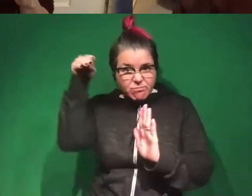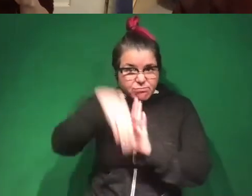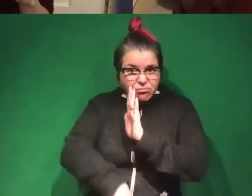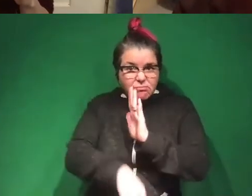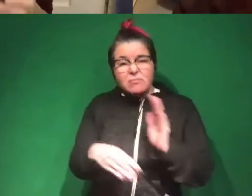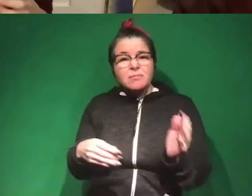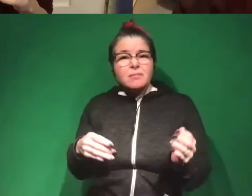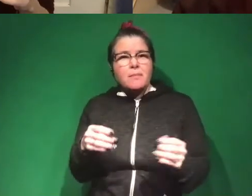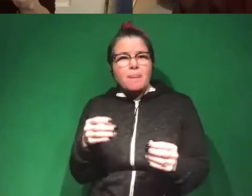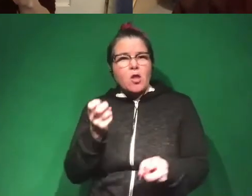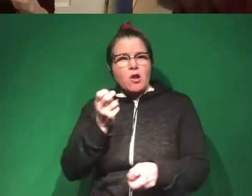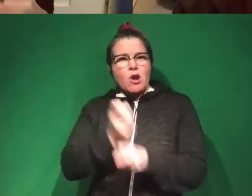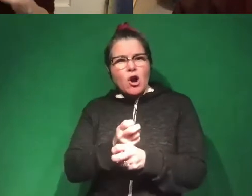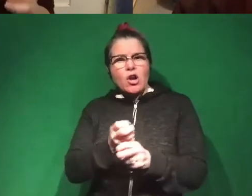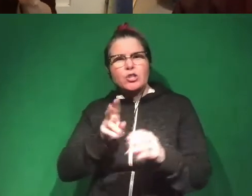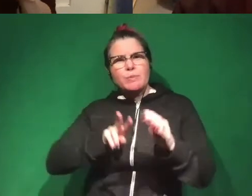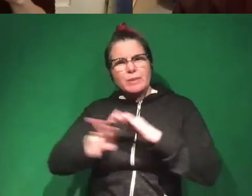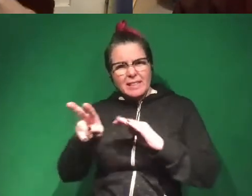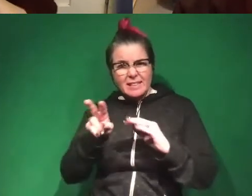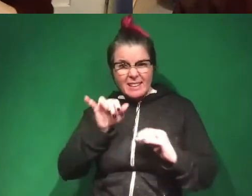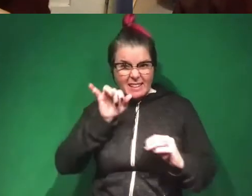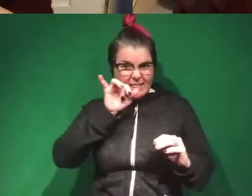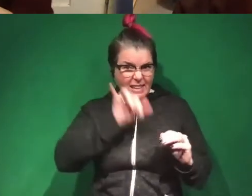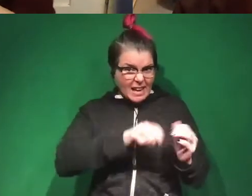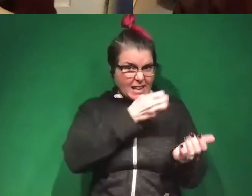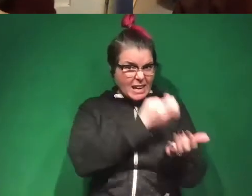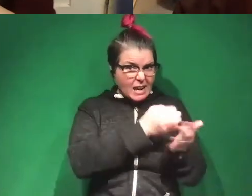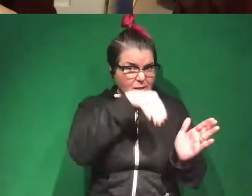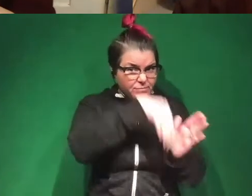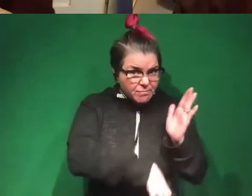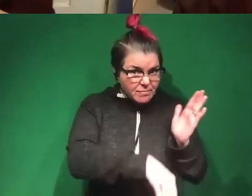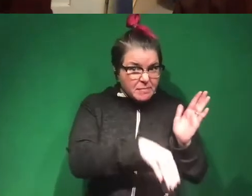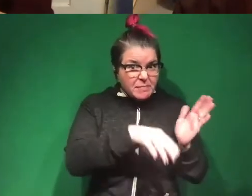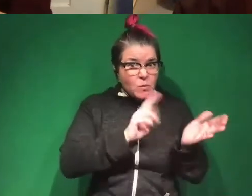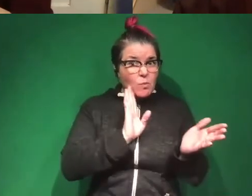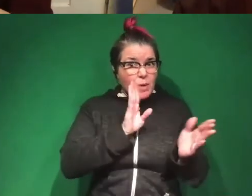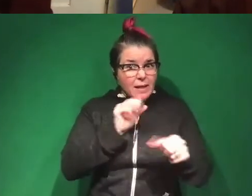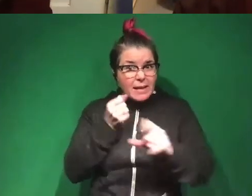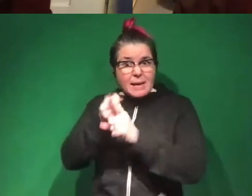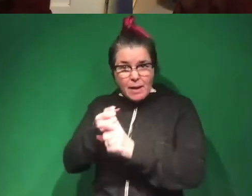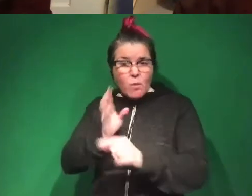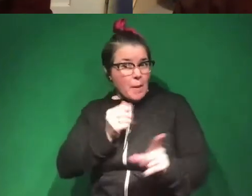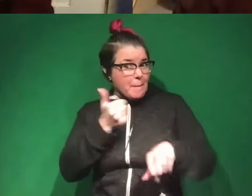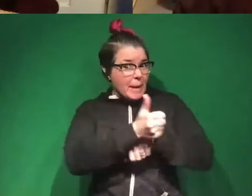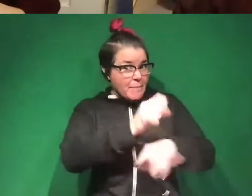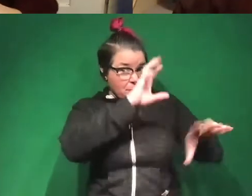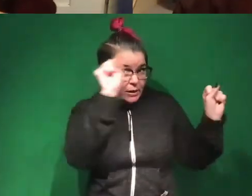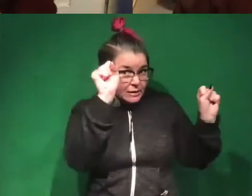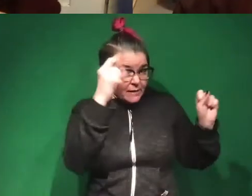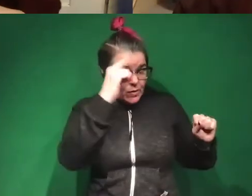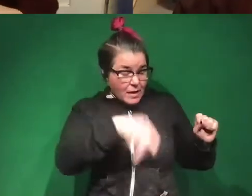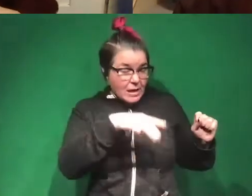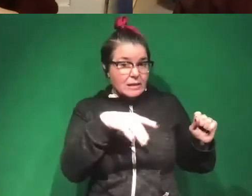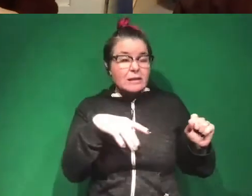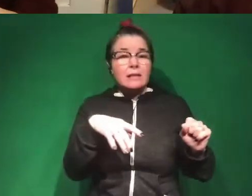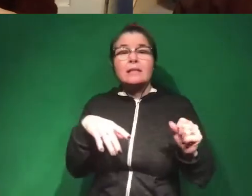tough to say whether that's likely to be something that voters blame the president for. If anything,